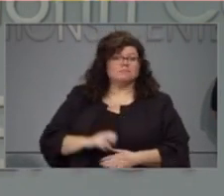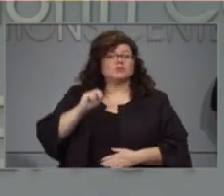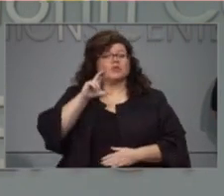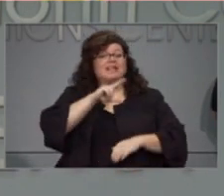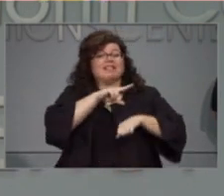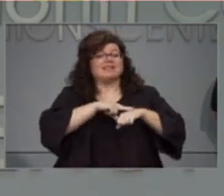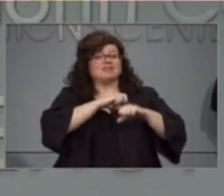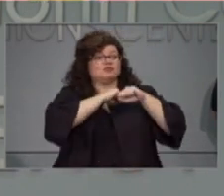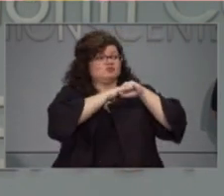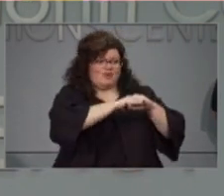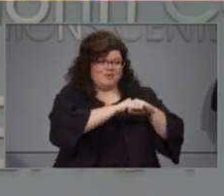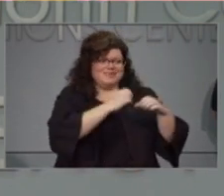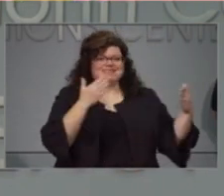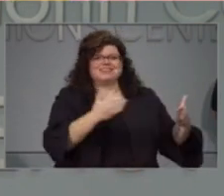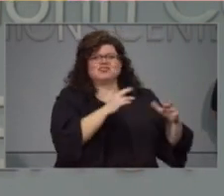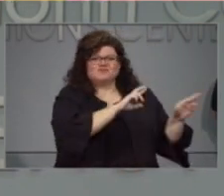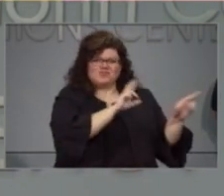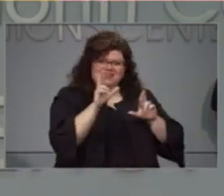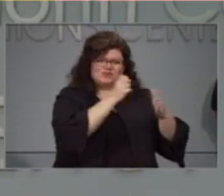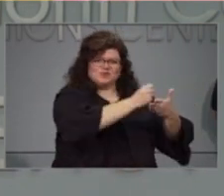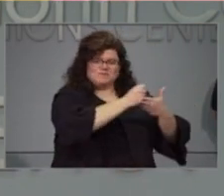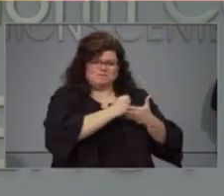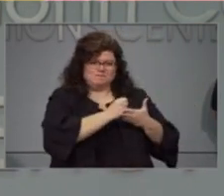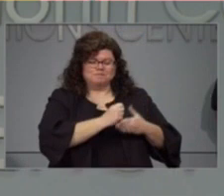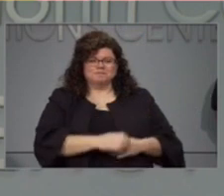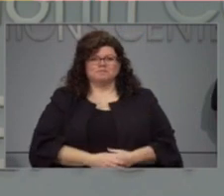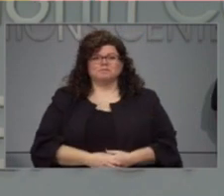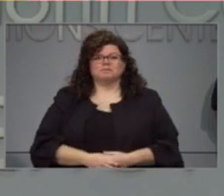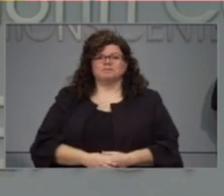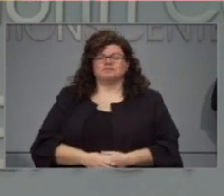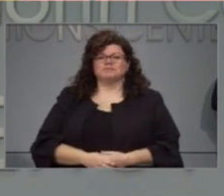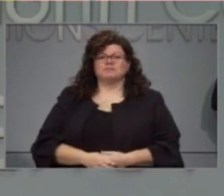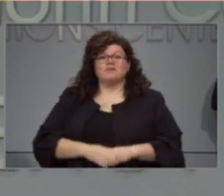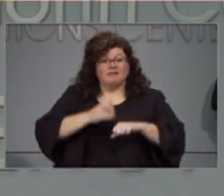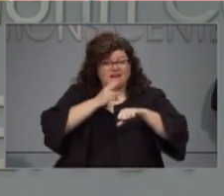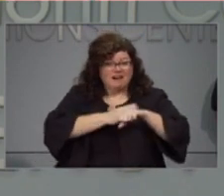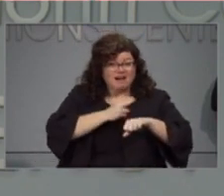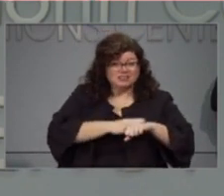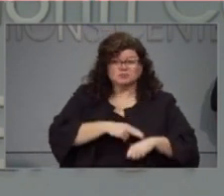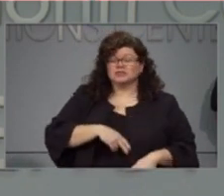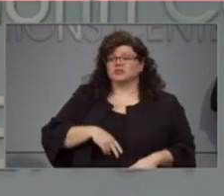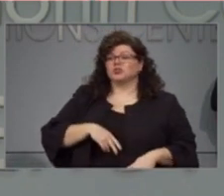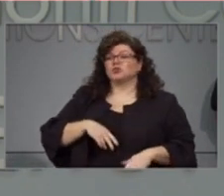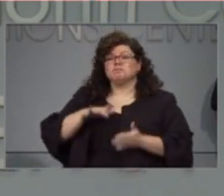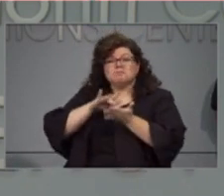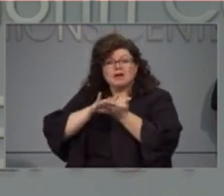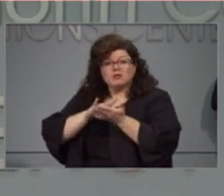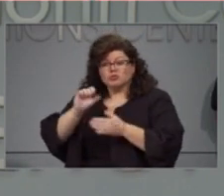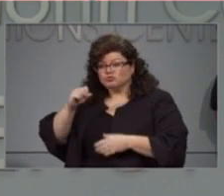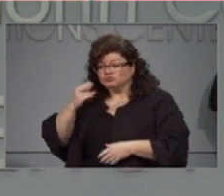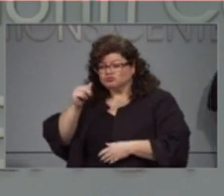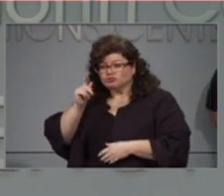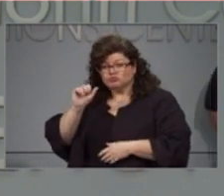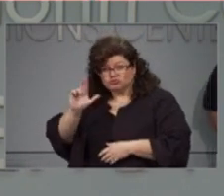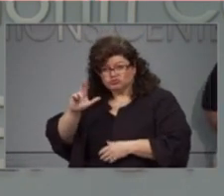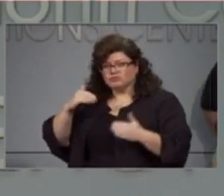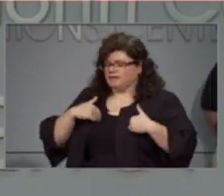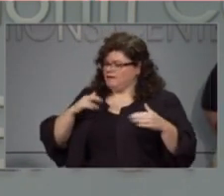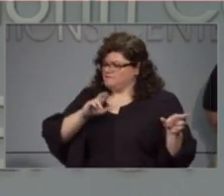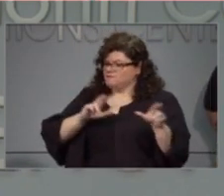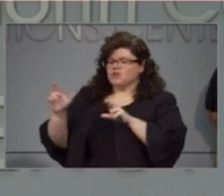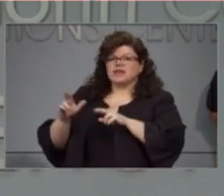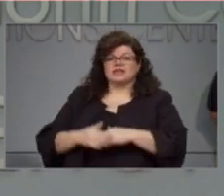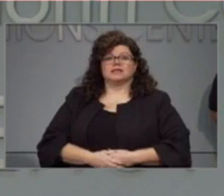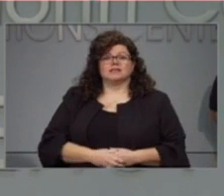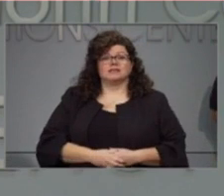National Guard. Health care workers are preparing to assist at a medical shelter if it's needed. Swift